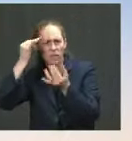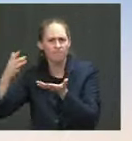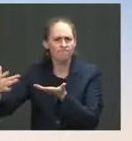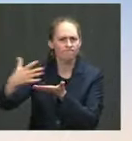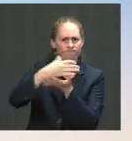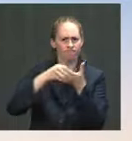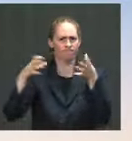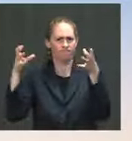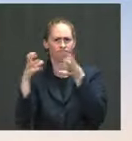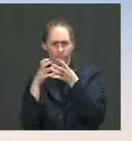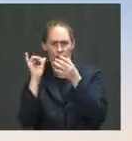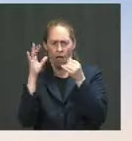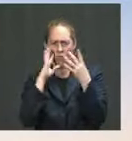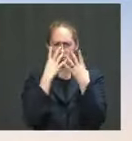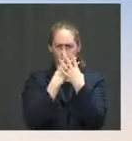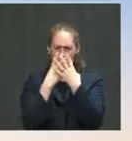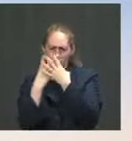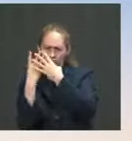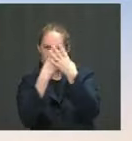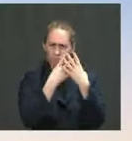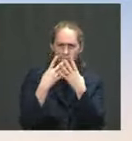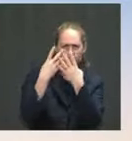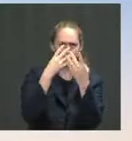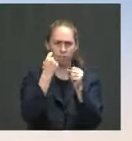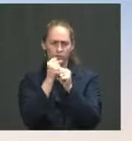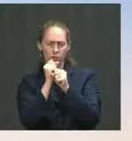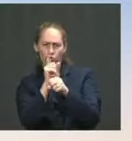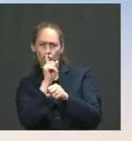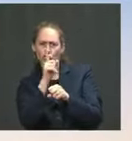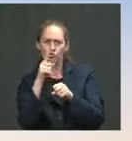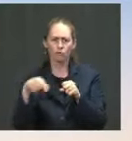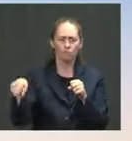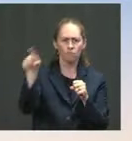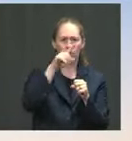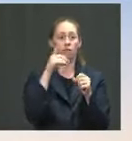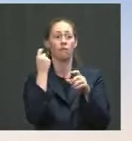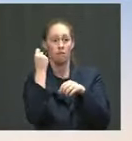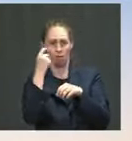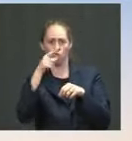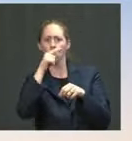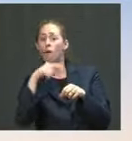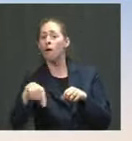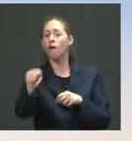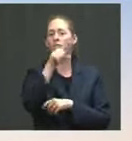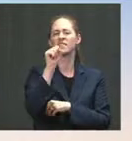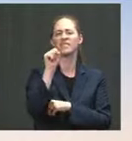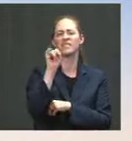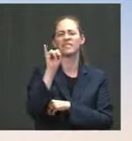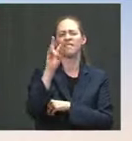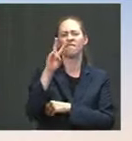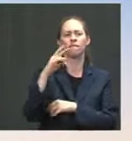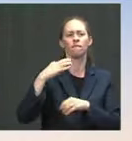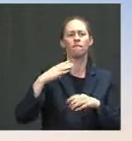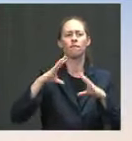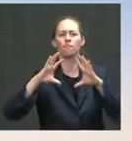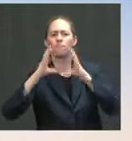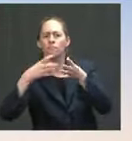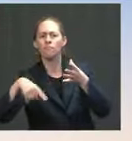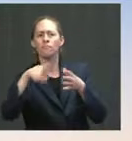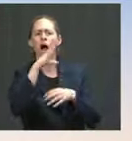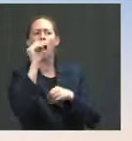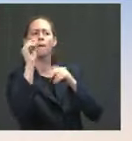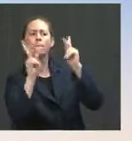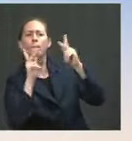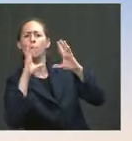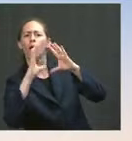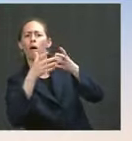What they are doing are they're conducting screening and security vetting for all SIV applicants and other vulnerable Afghans before they are allowed